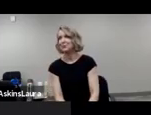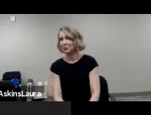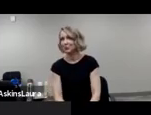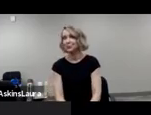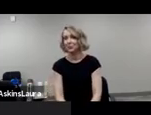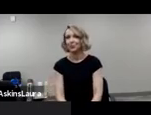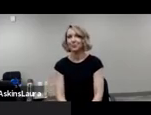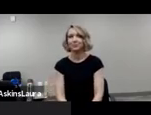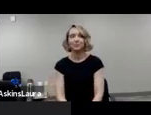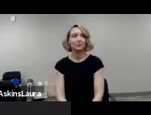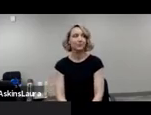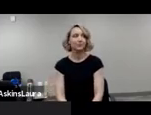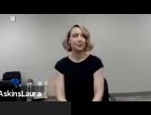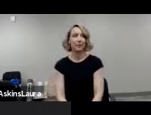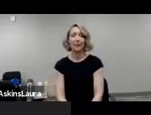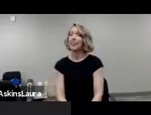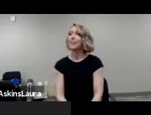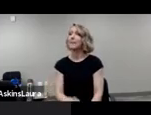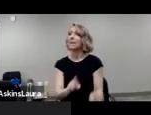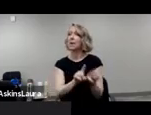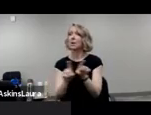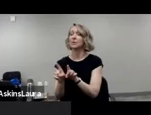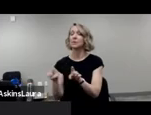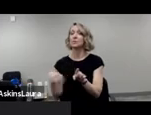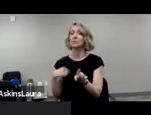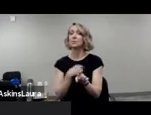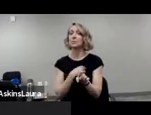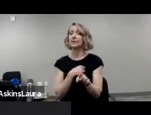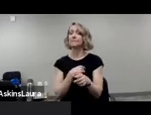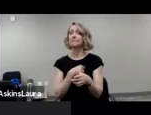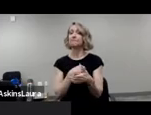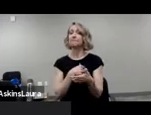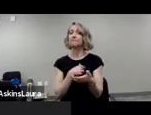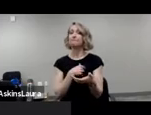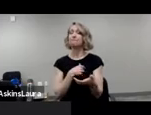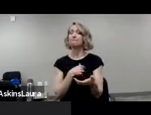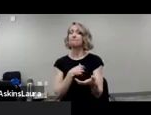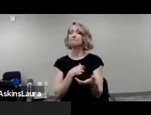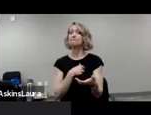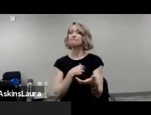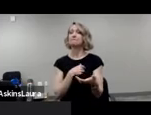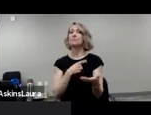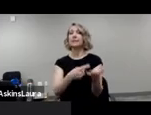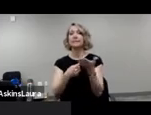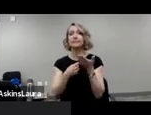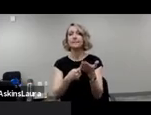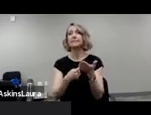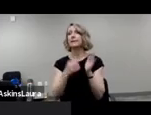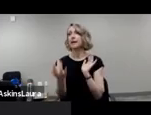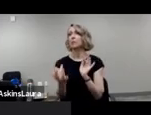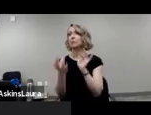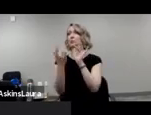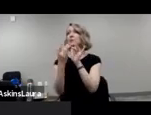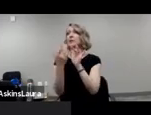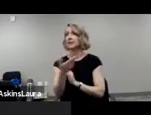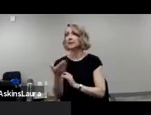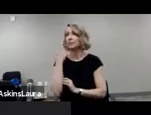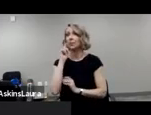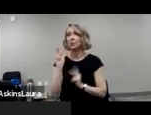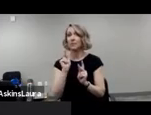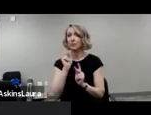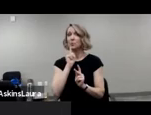And then we also looked at outreach factors for people to consider.